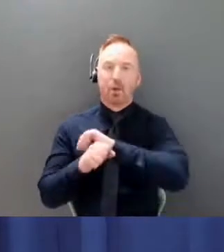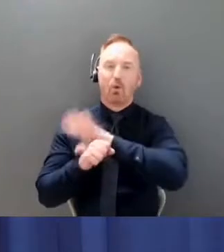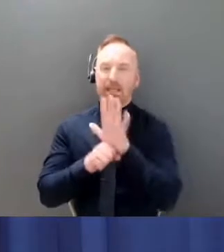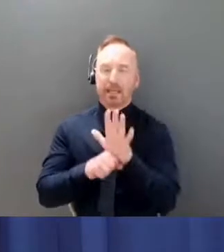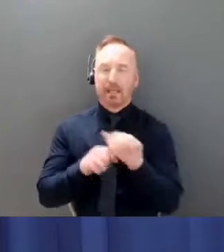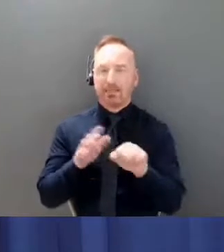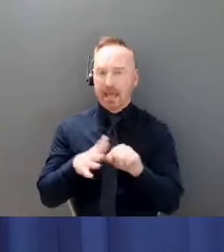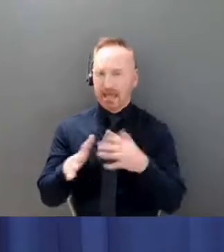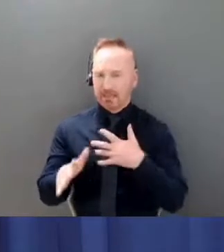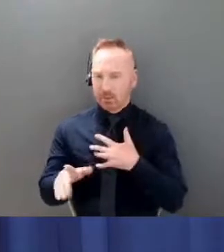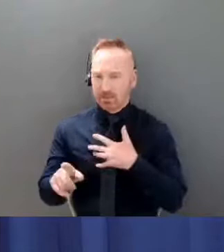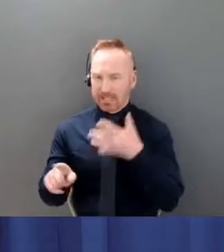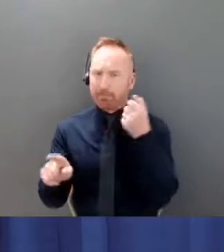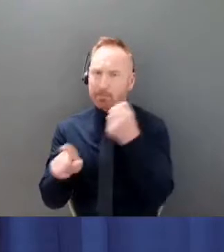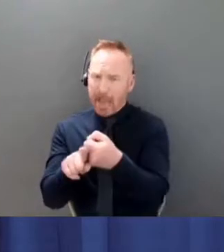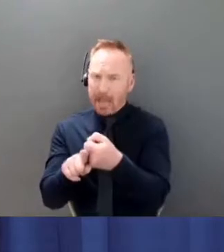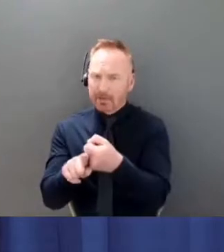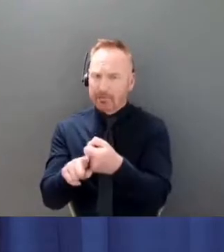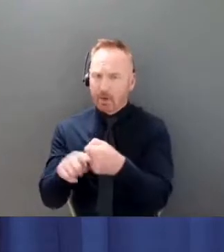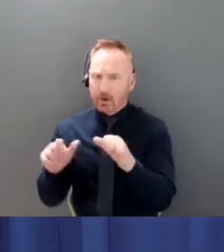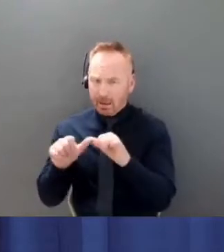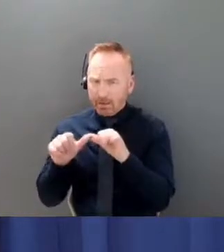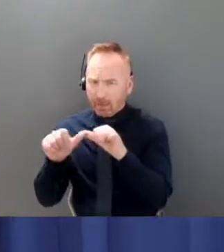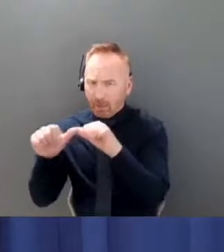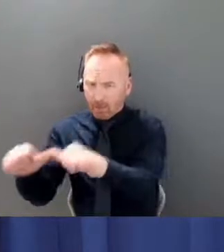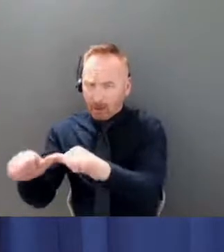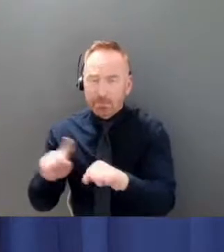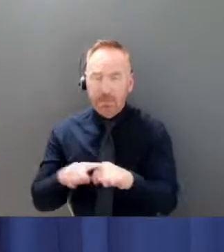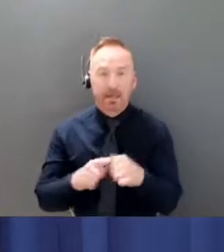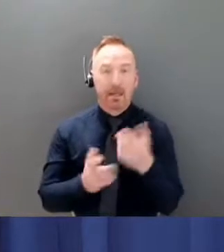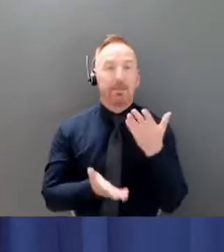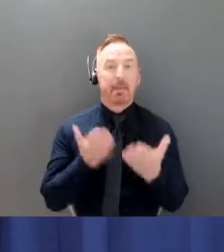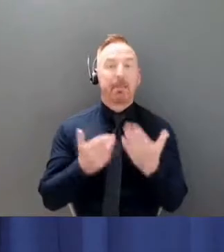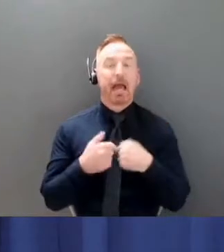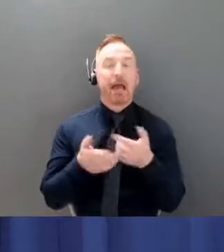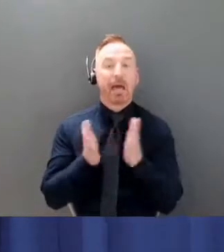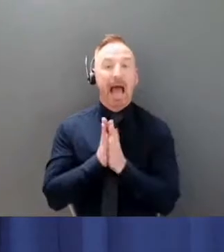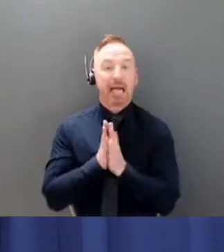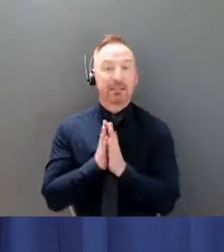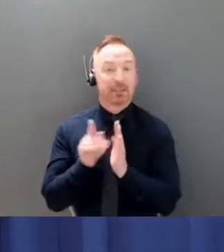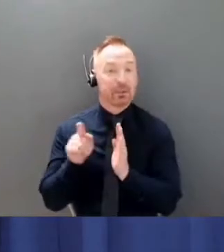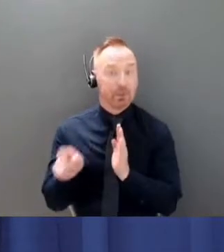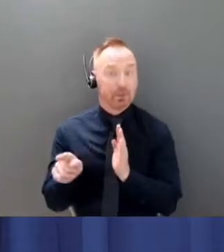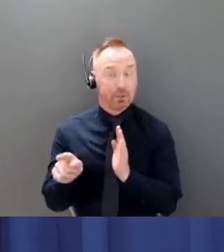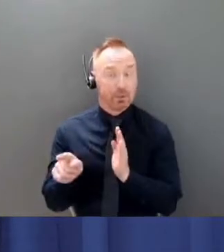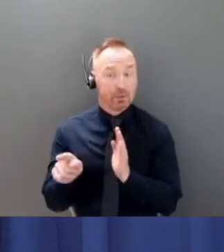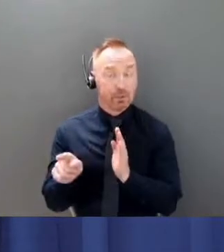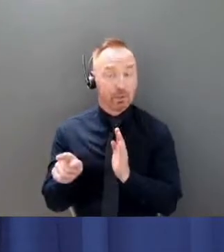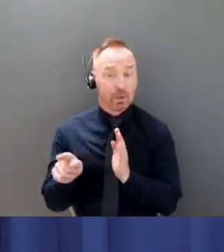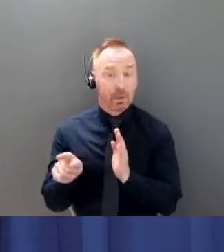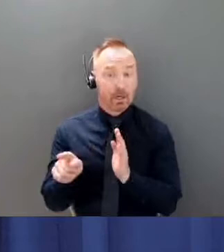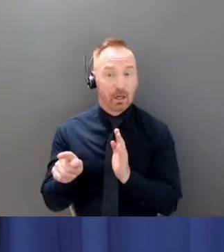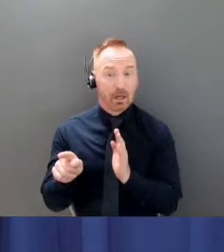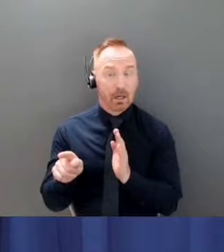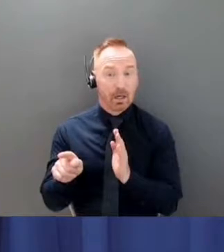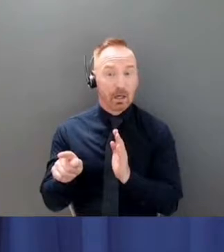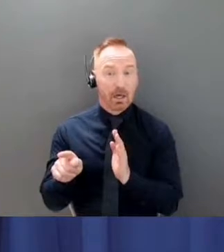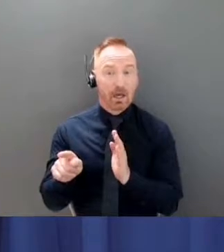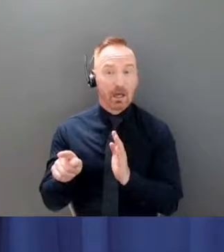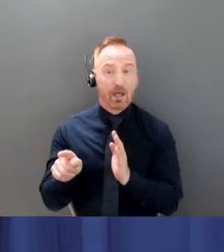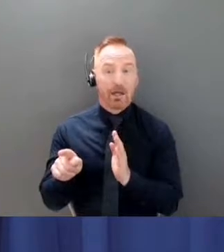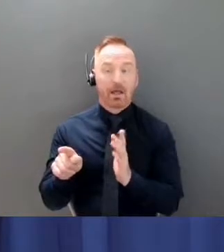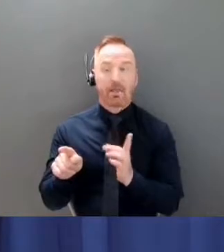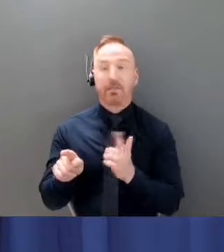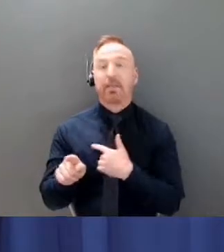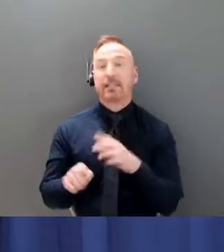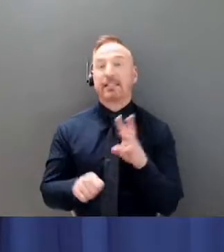guess I want to ask you, what do you think the long-term impact of this wave of cases